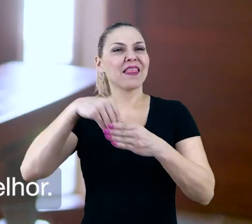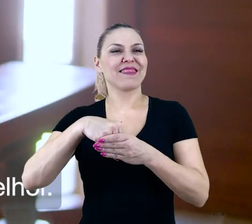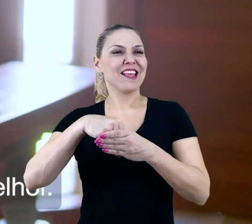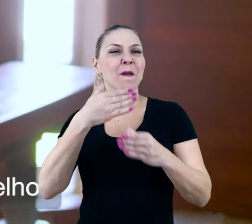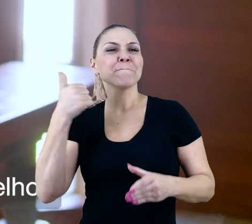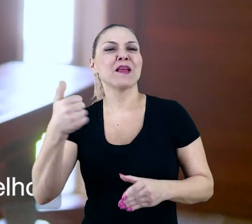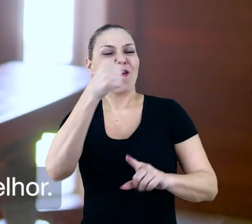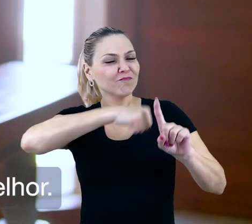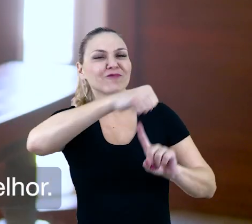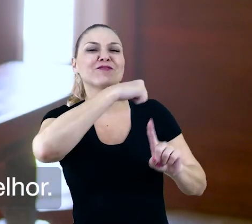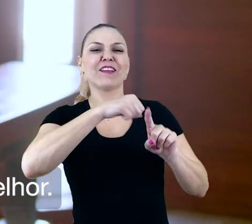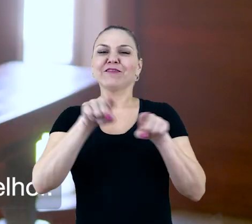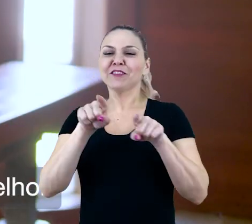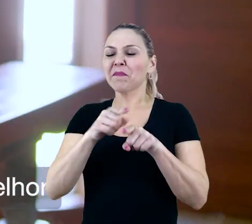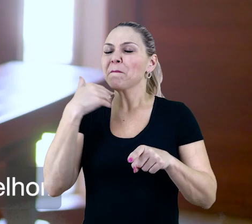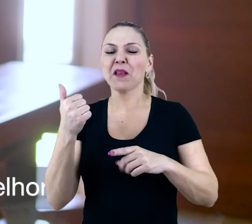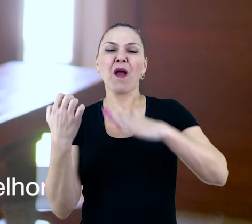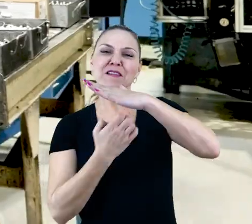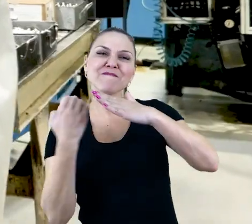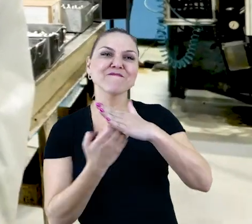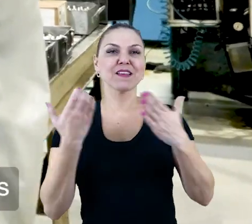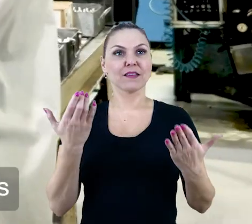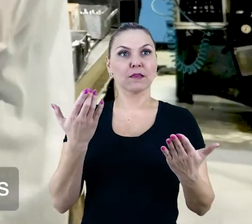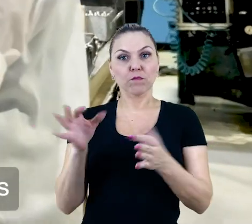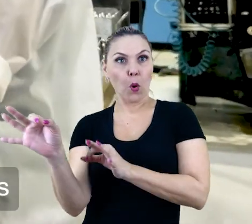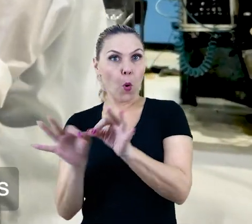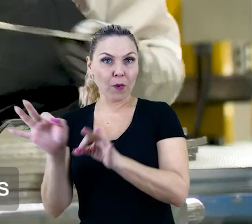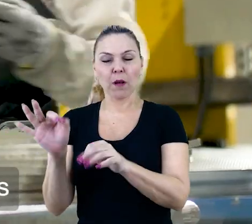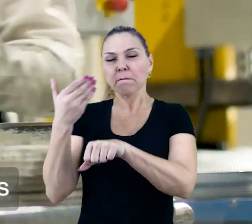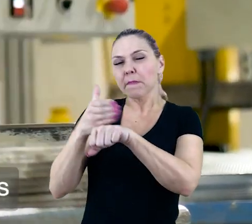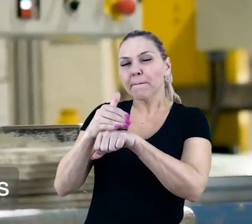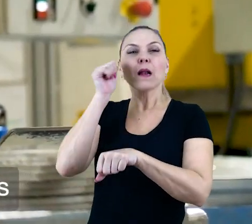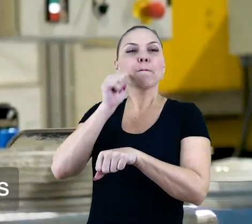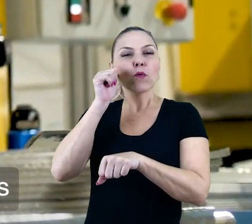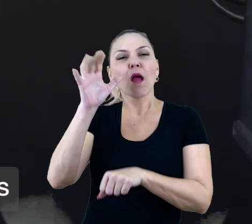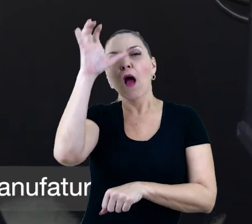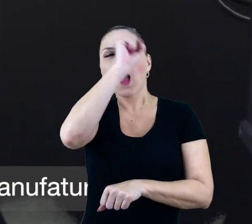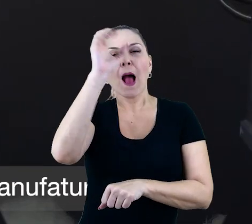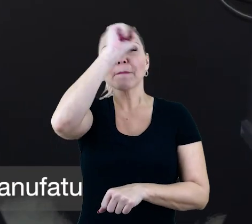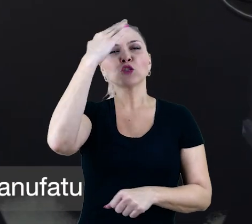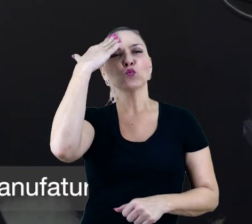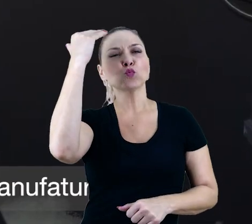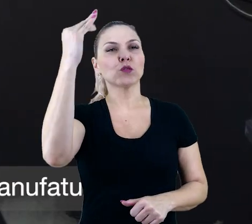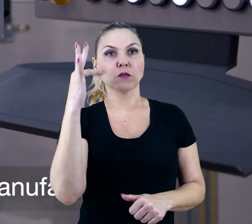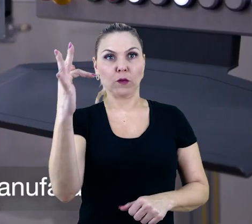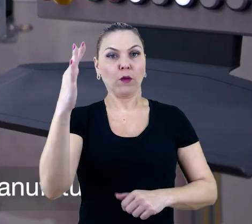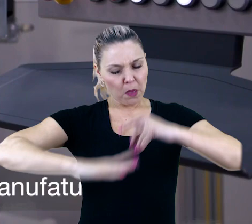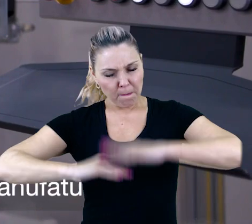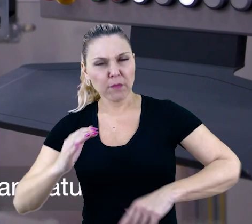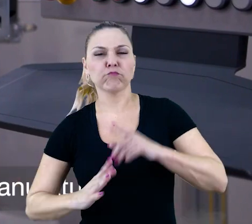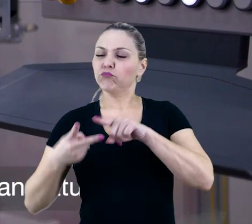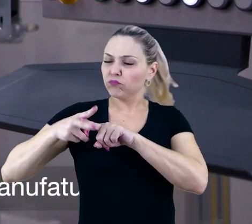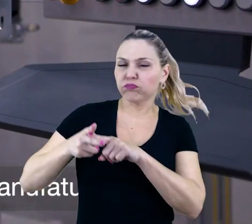gap and build a better company, a better society. Our program prepares women apprentices for success at our